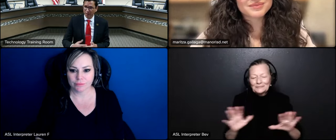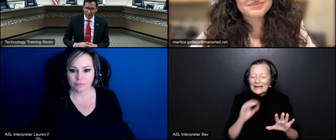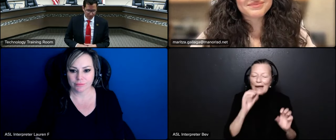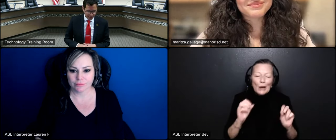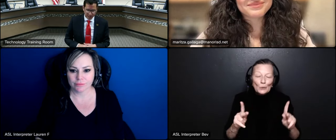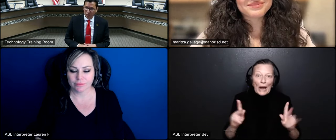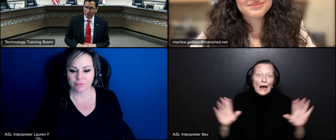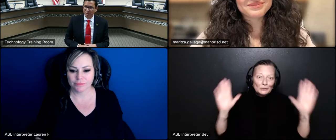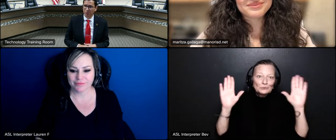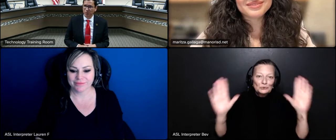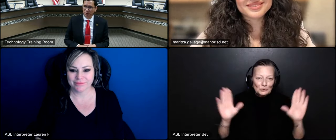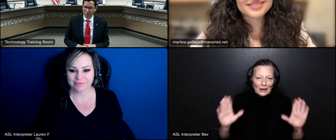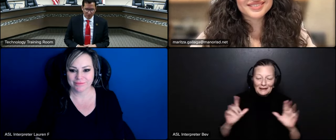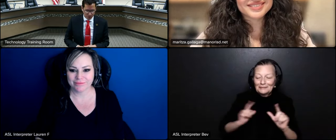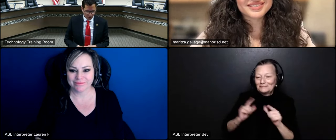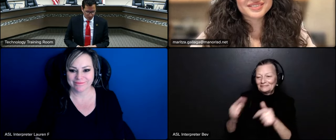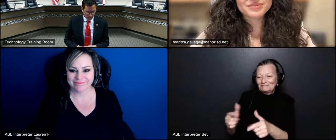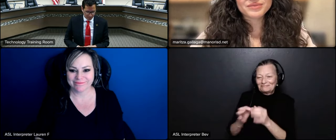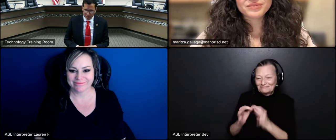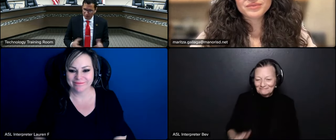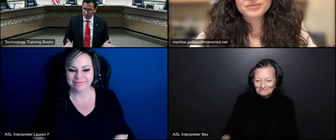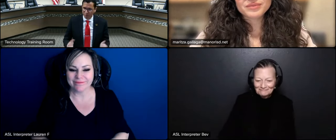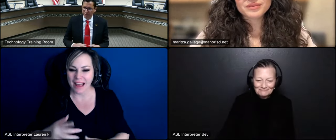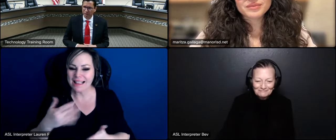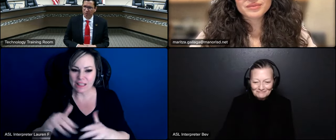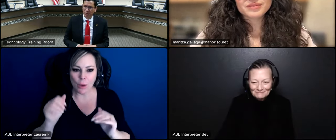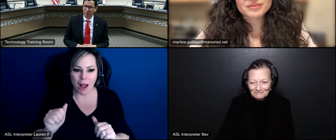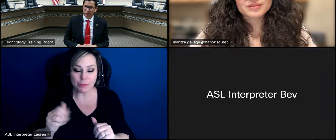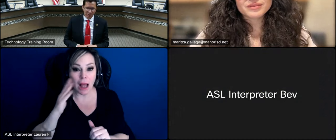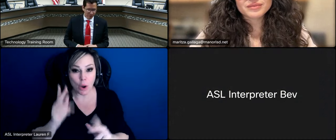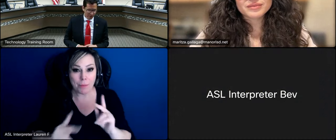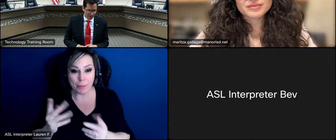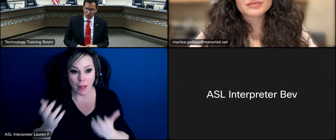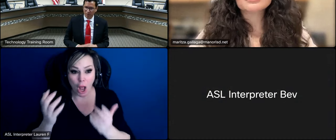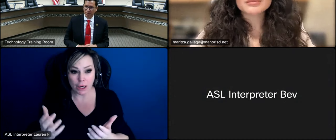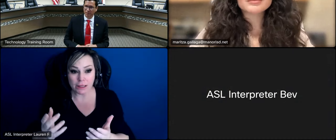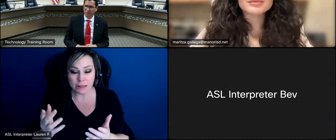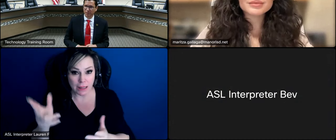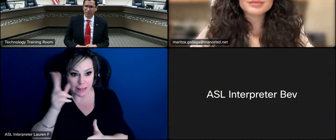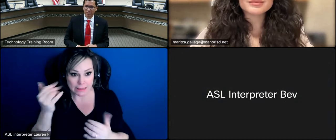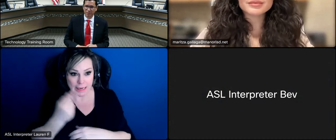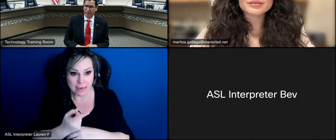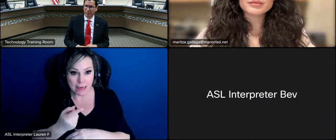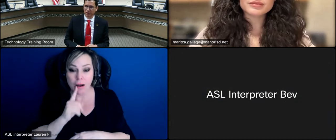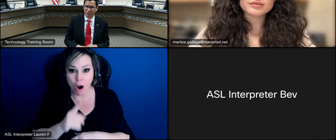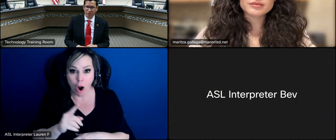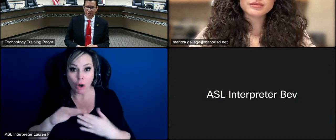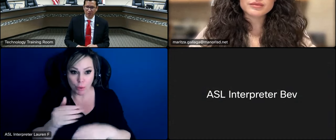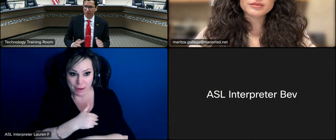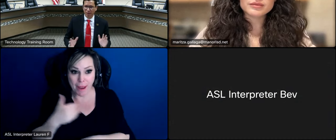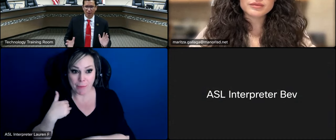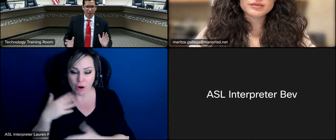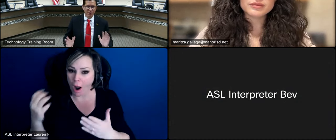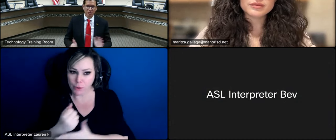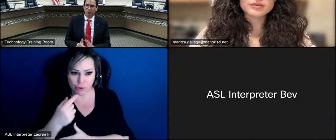and it is possible so um since a lot of people out there are community members i just want to say this since i have this opportunity